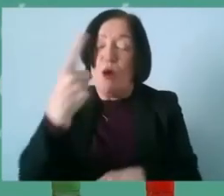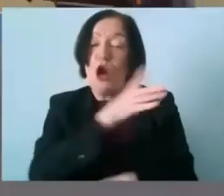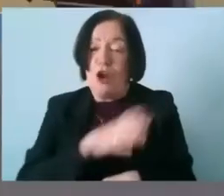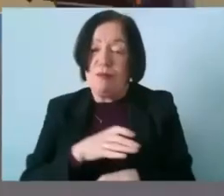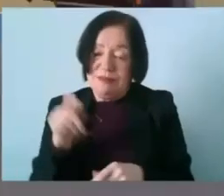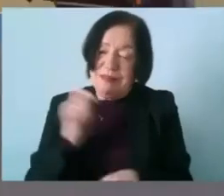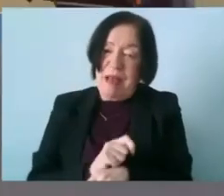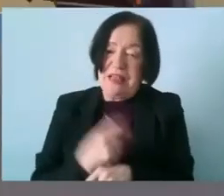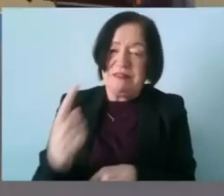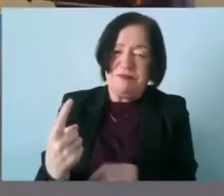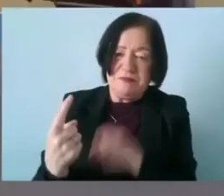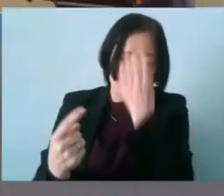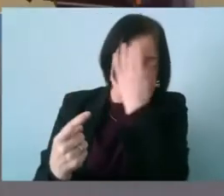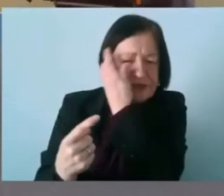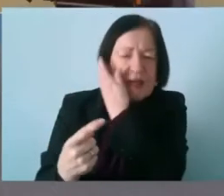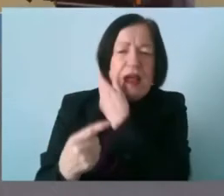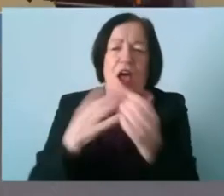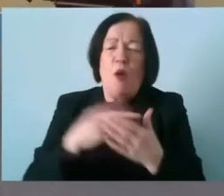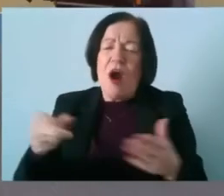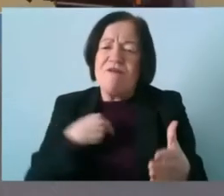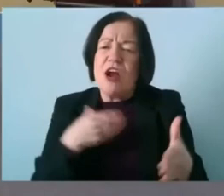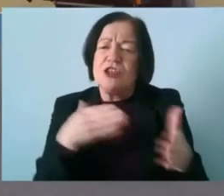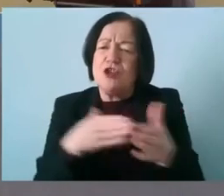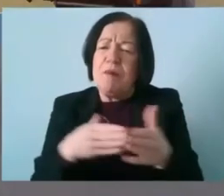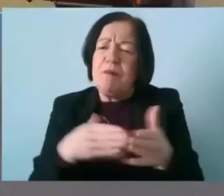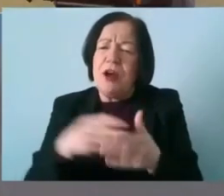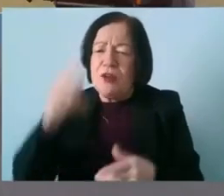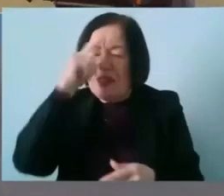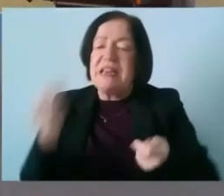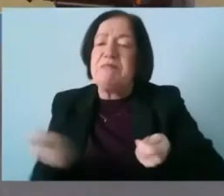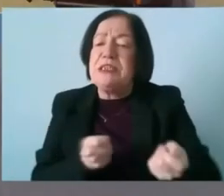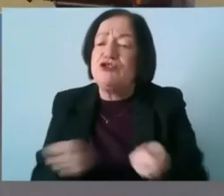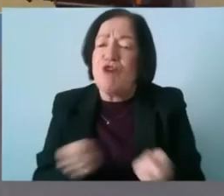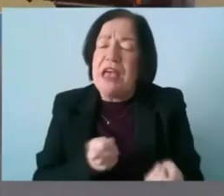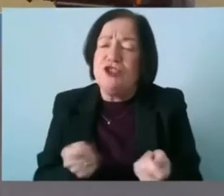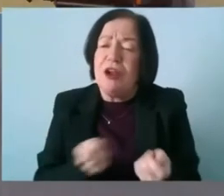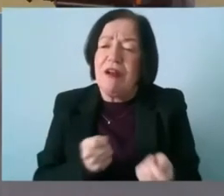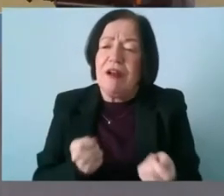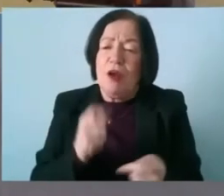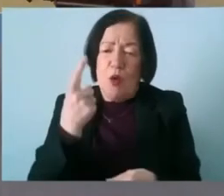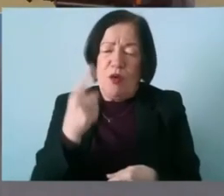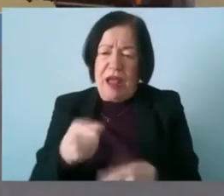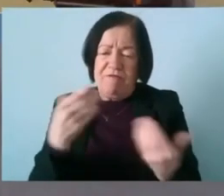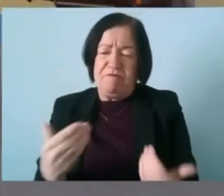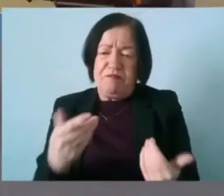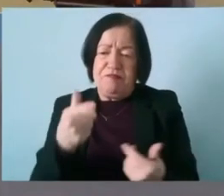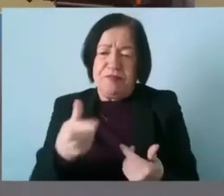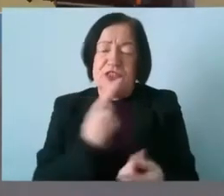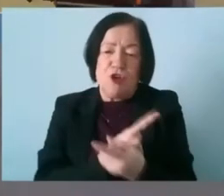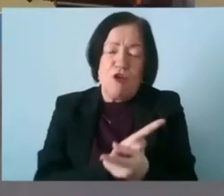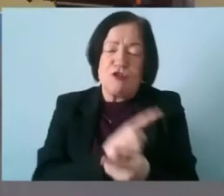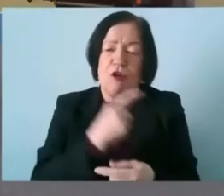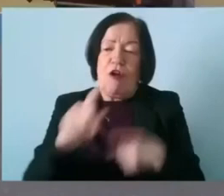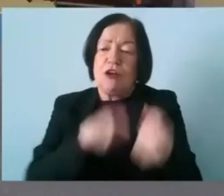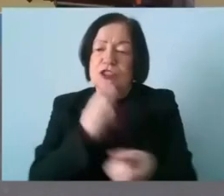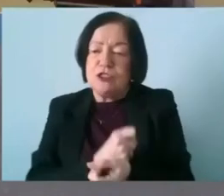and what do you think are those stumbling blocks at i suppose administration level really is it like at the moment you've got i suppose you could have a daughter and a son and you're paying